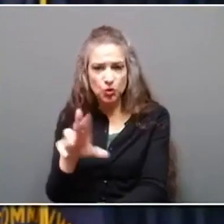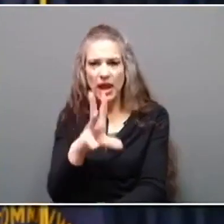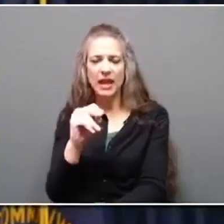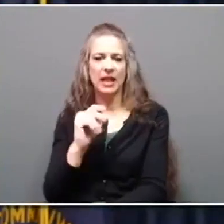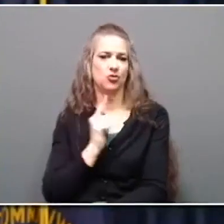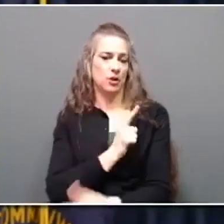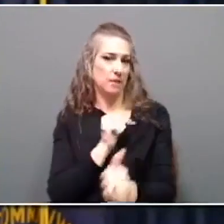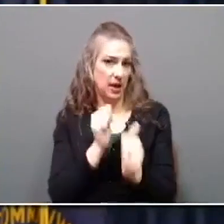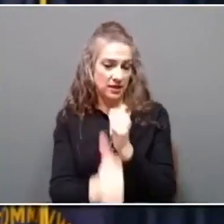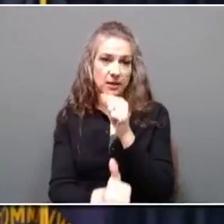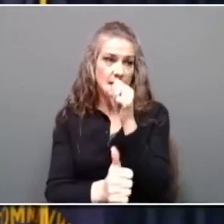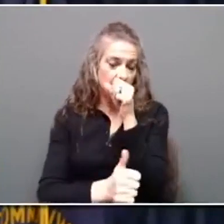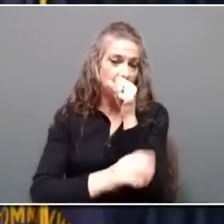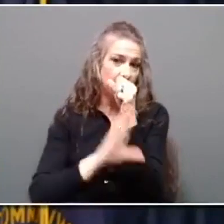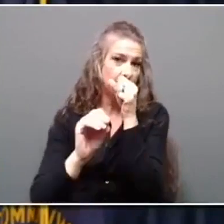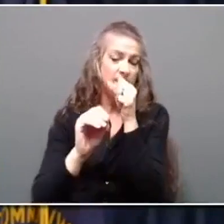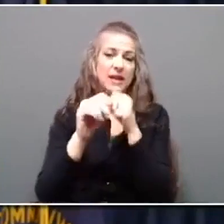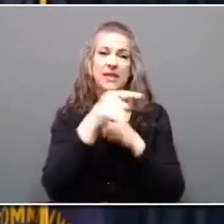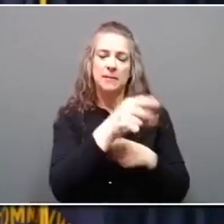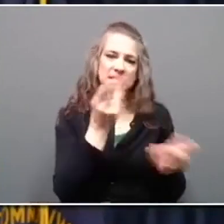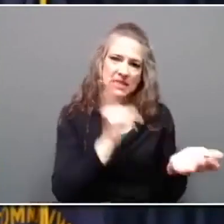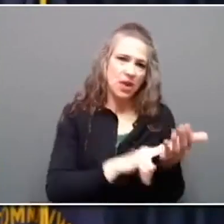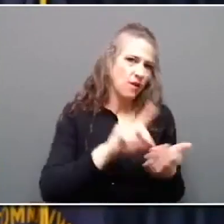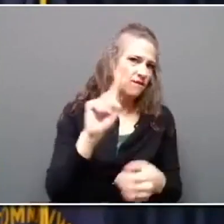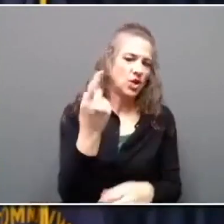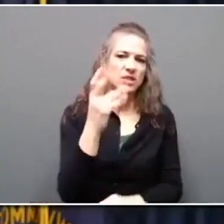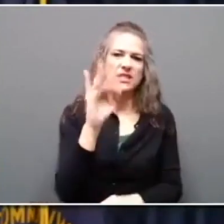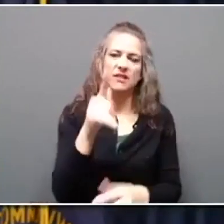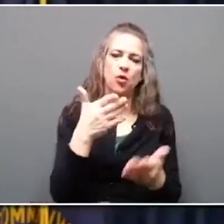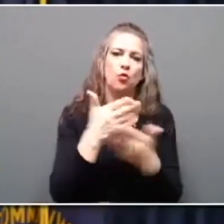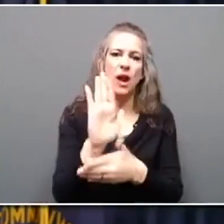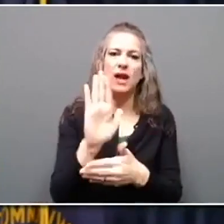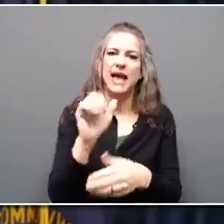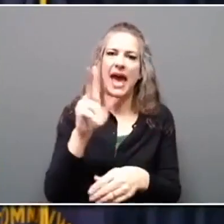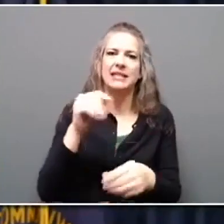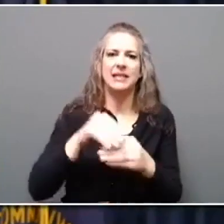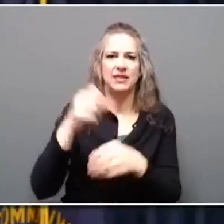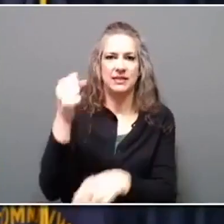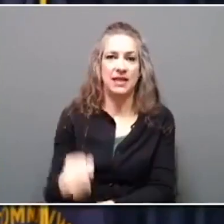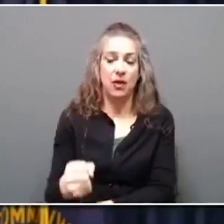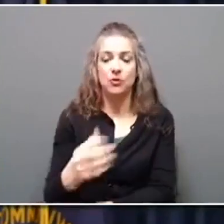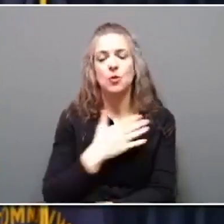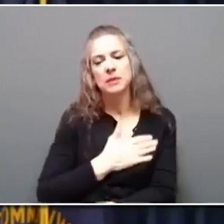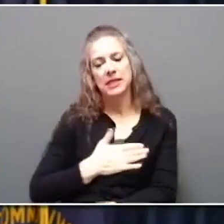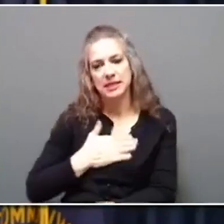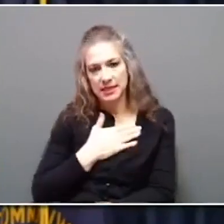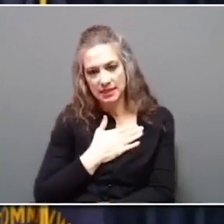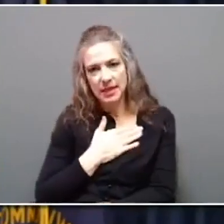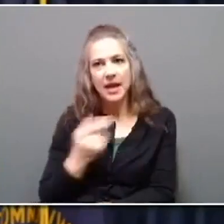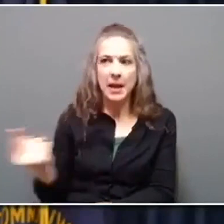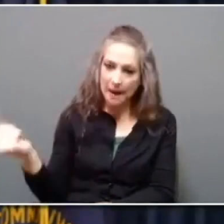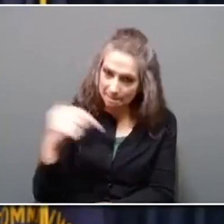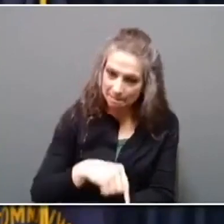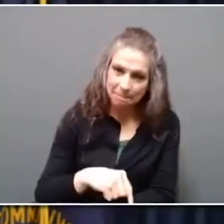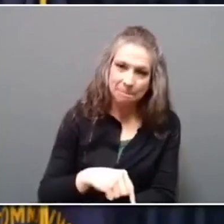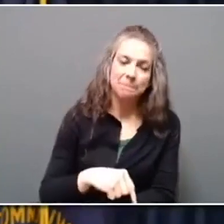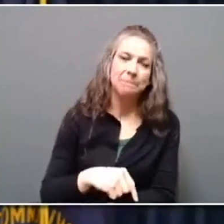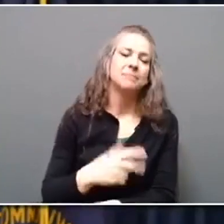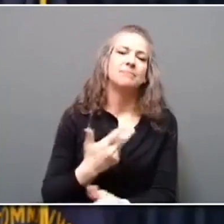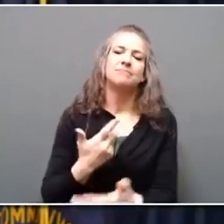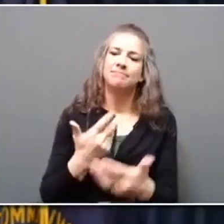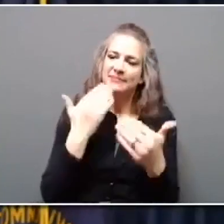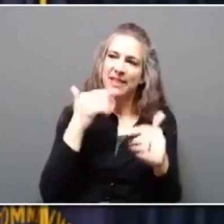and Ned Breth at signing the first Civil Rights Act in the South. So please come out and mark this very